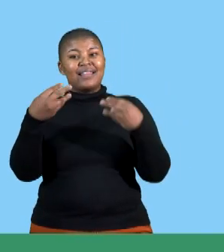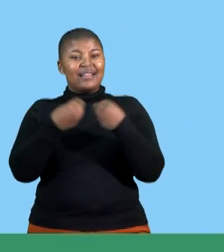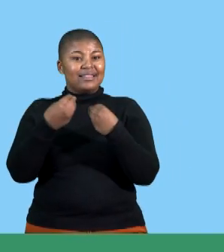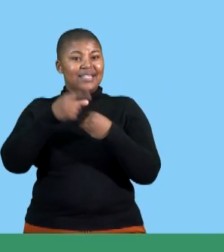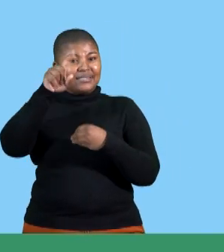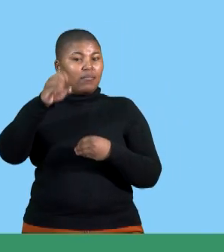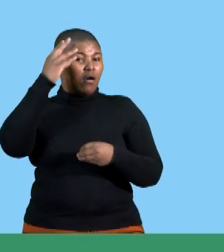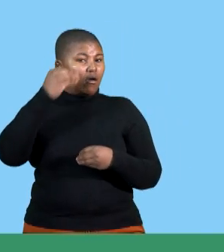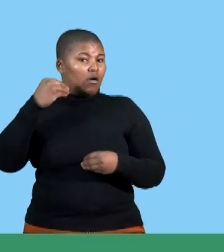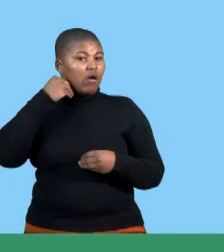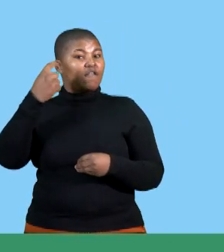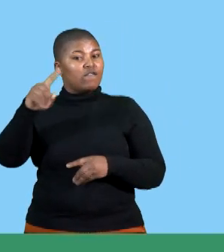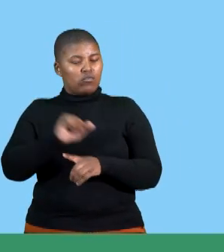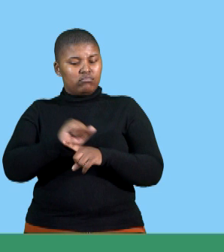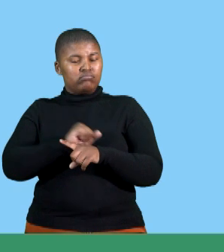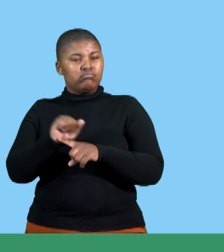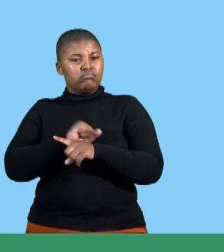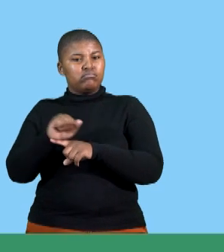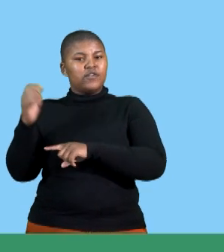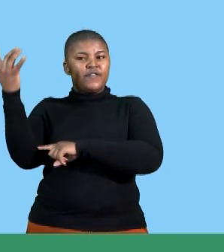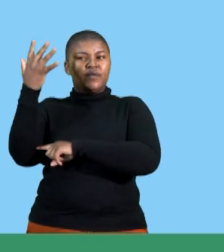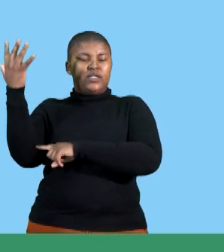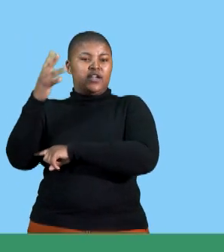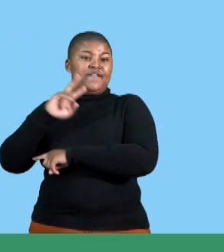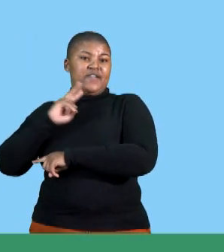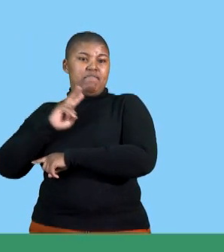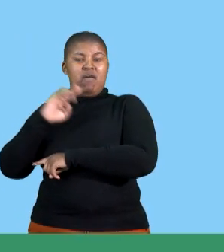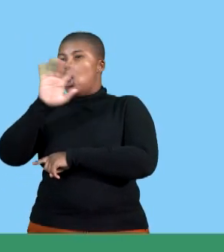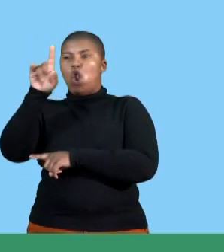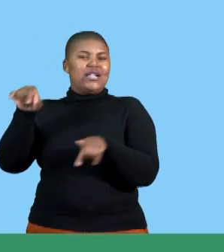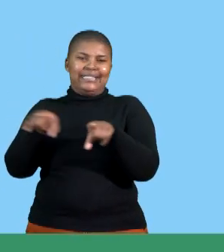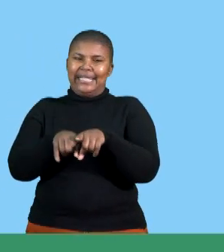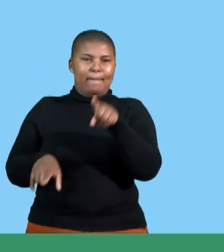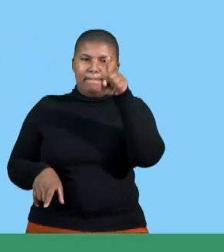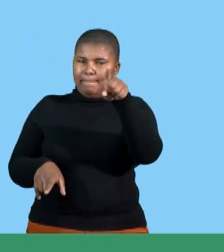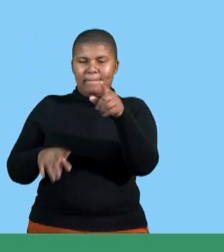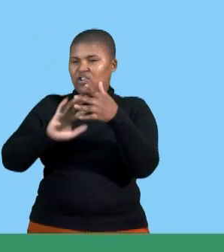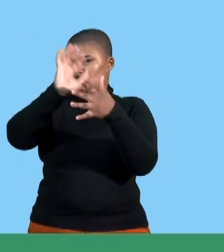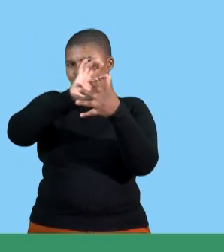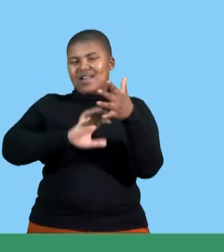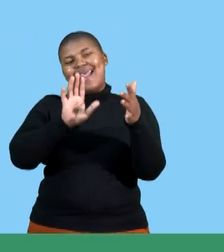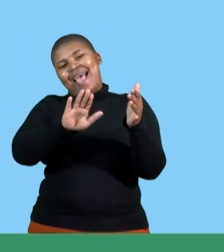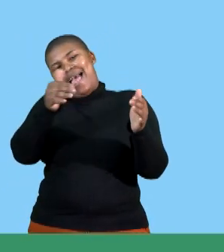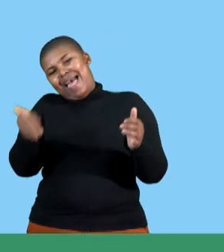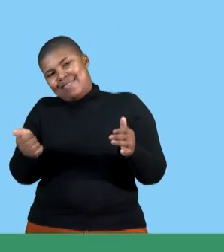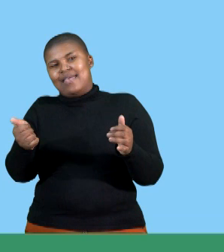be considered when preparing a verbal presentation other than the ones but